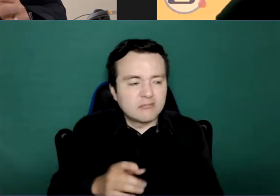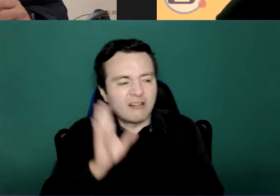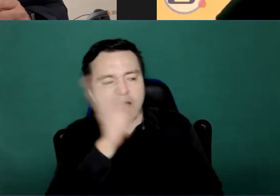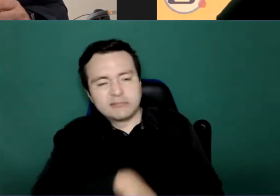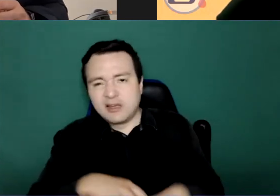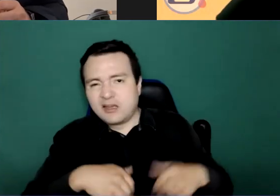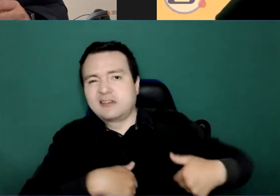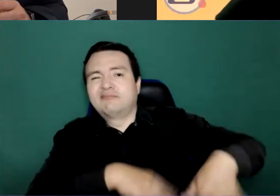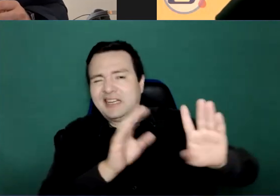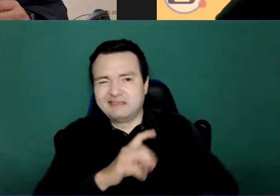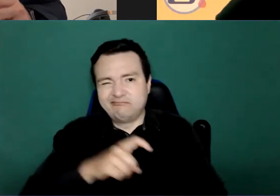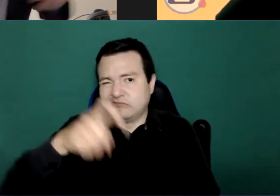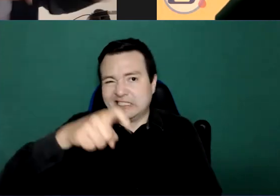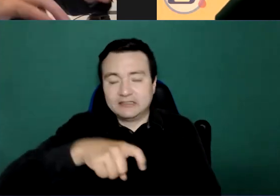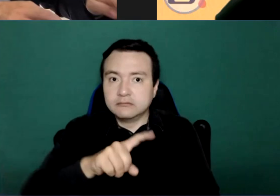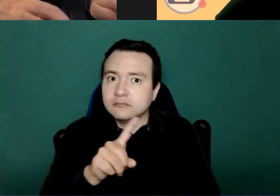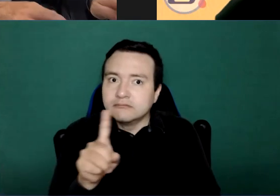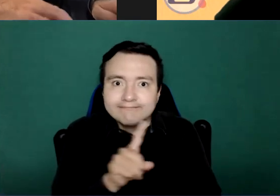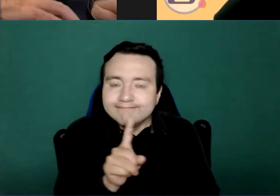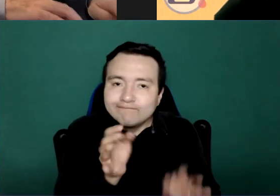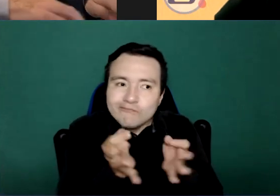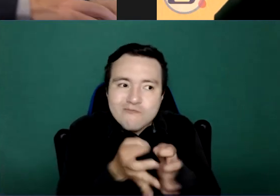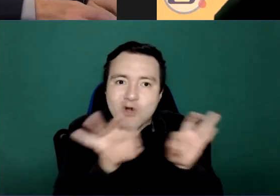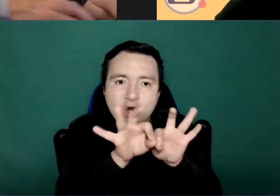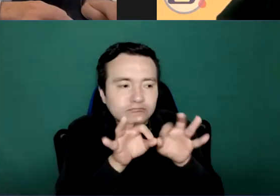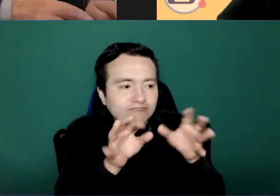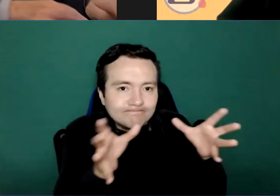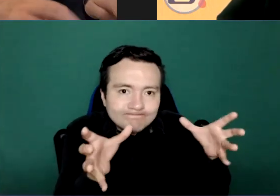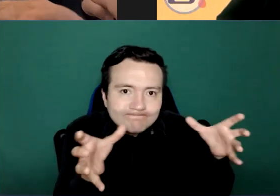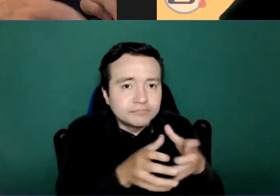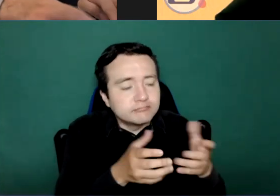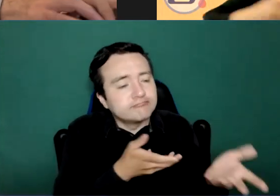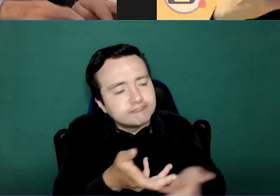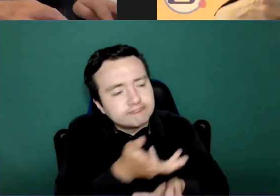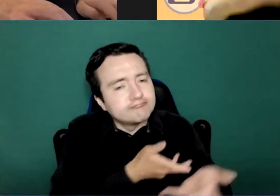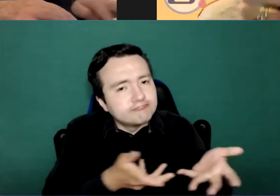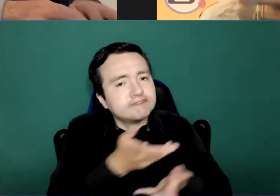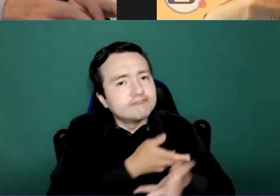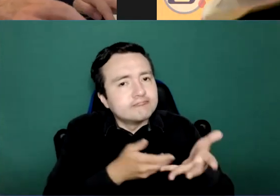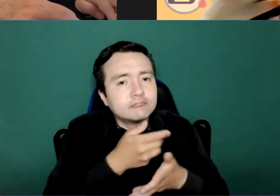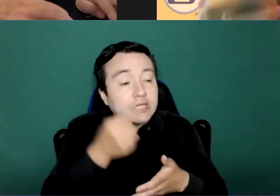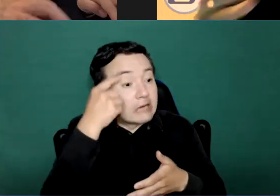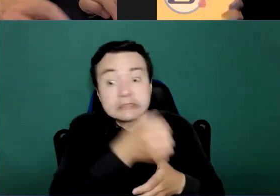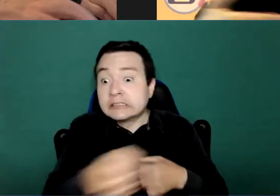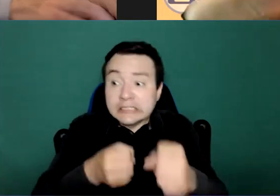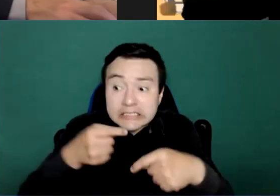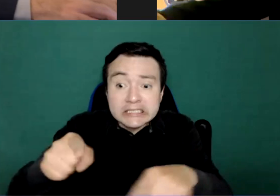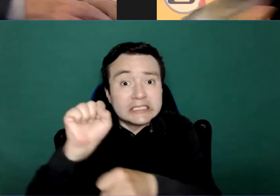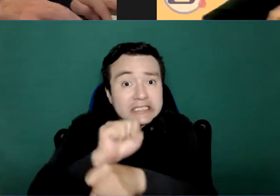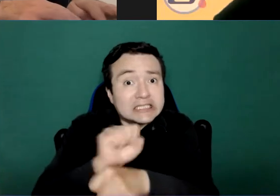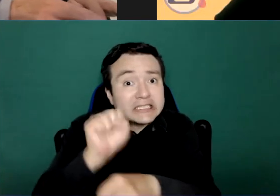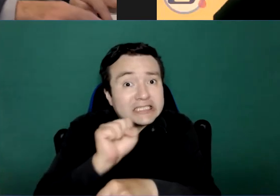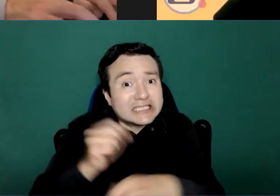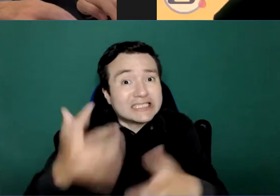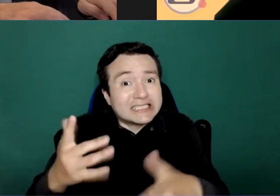that might not be made of this need, this type of contact or exchange among peers because